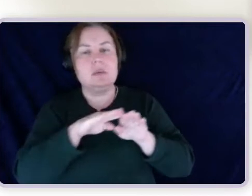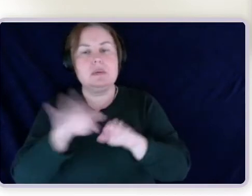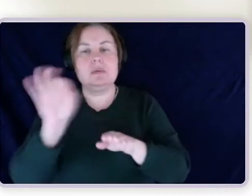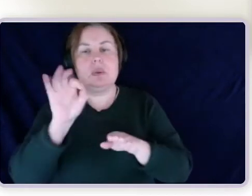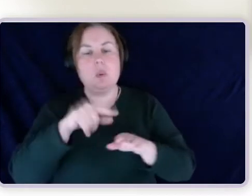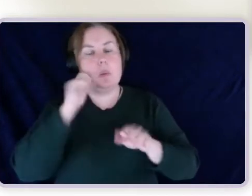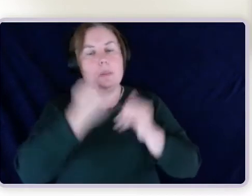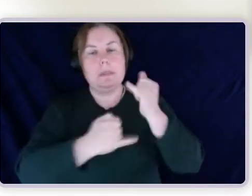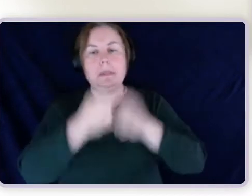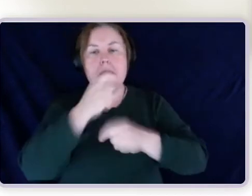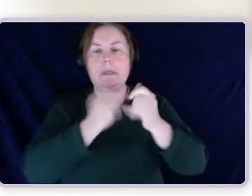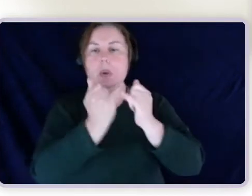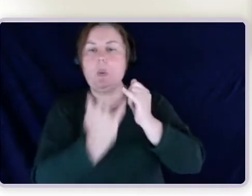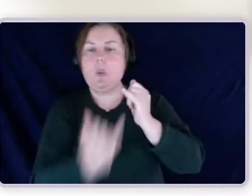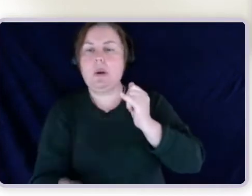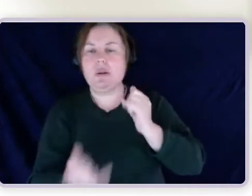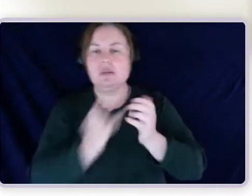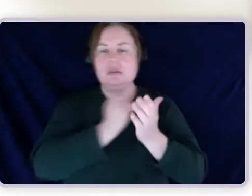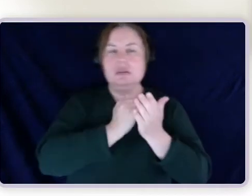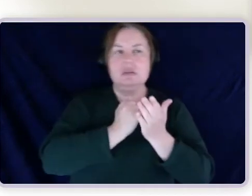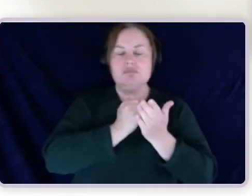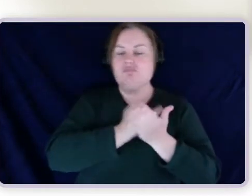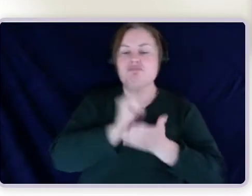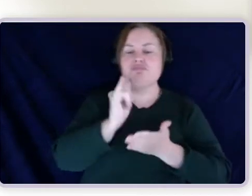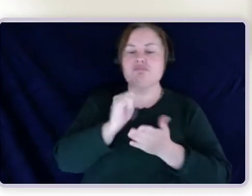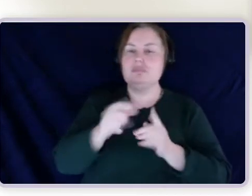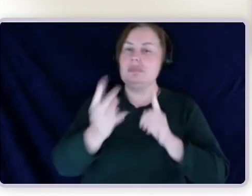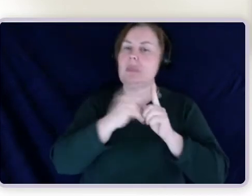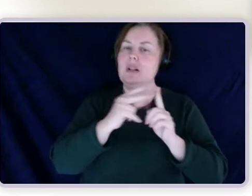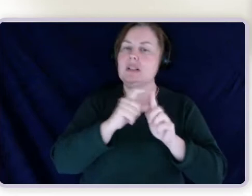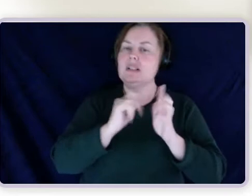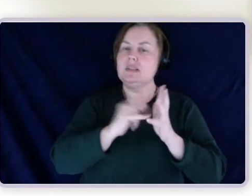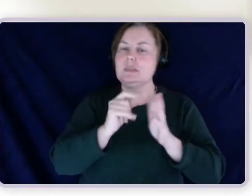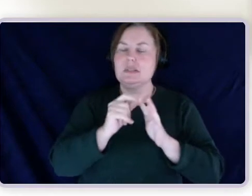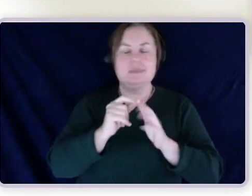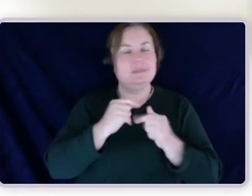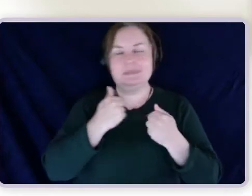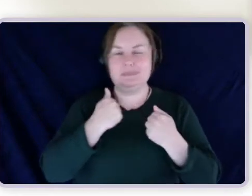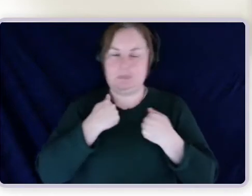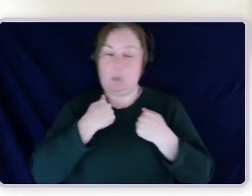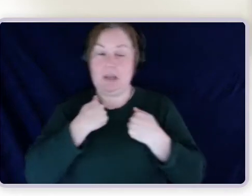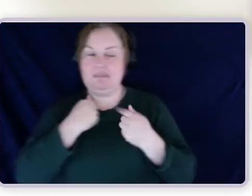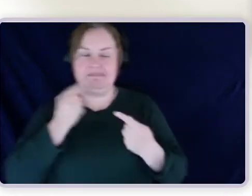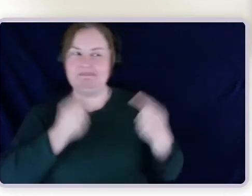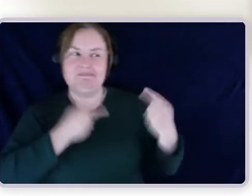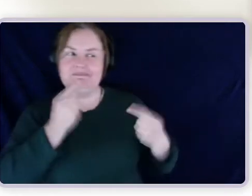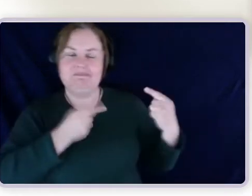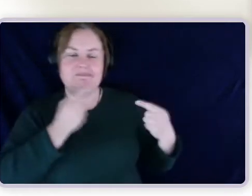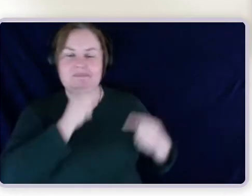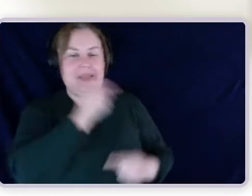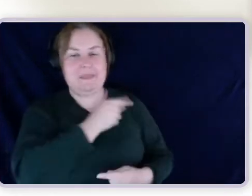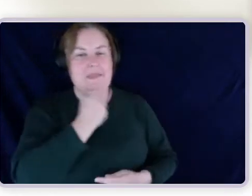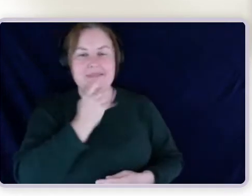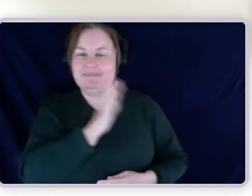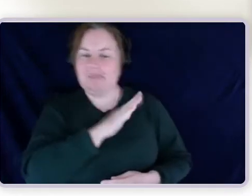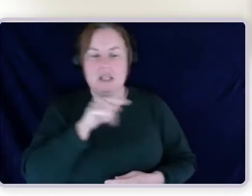the DSP on that basis. Of course, we argued that that's not how it should be viewed. It is degenerative. It's not going to